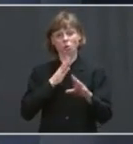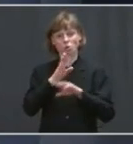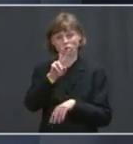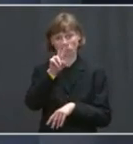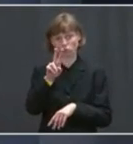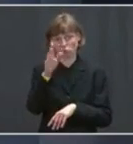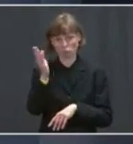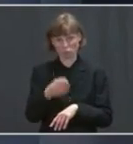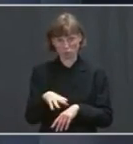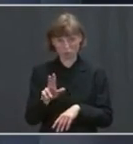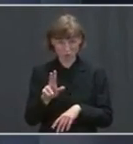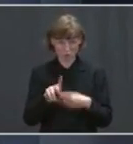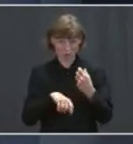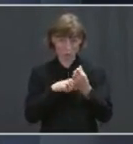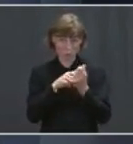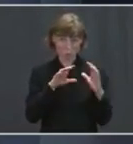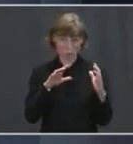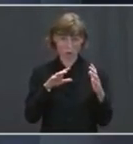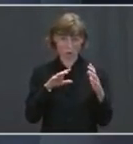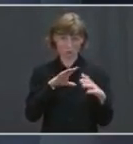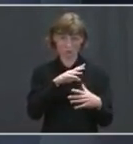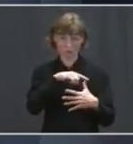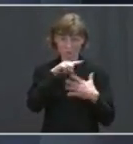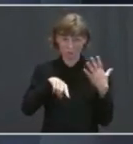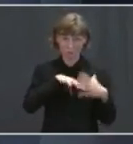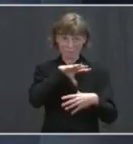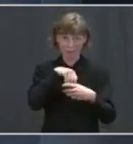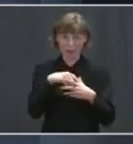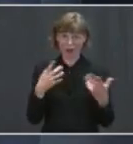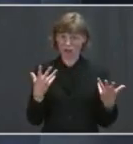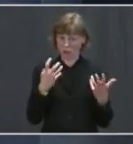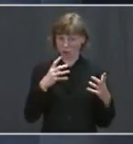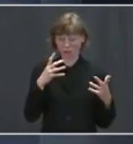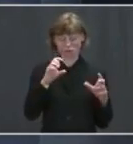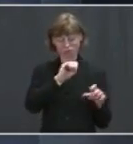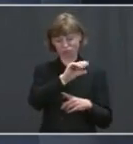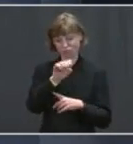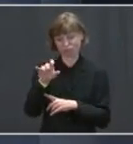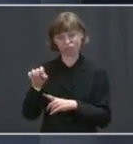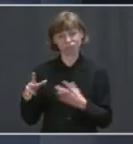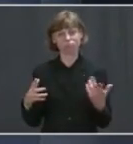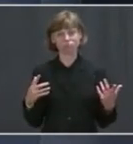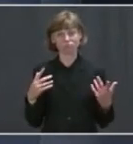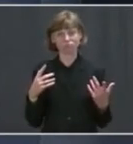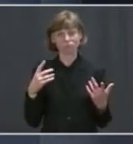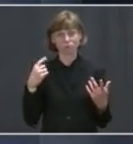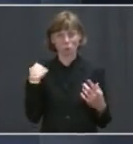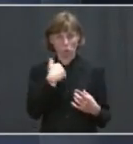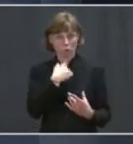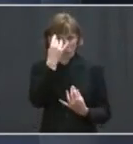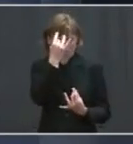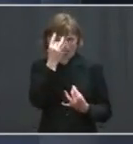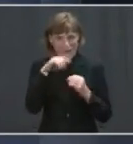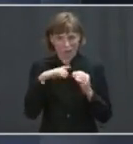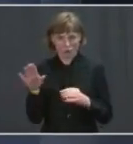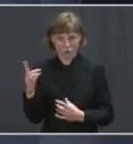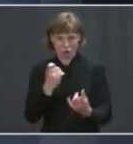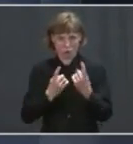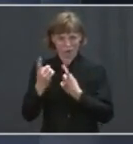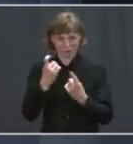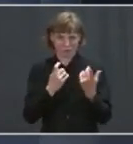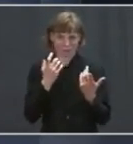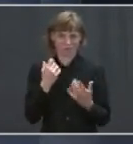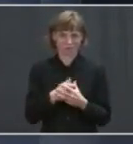MS. I just wanted to highlight a couple of those pieces. Those are excellent questions we get in here, but we did a little thinking about your questions. Last thing I just wanted to do